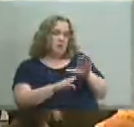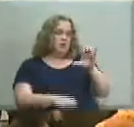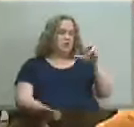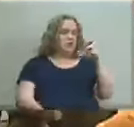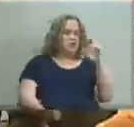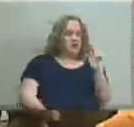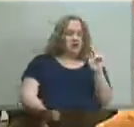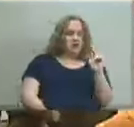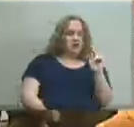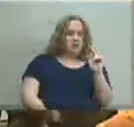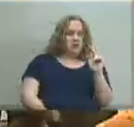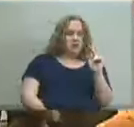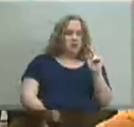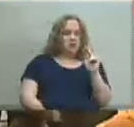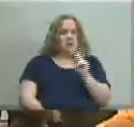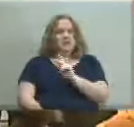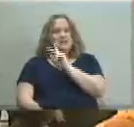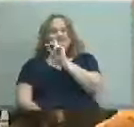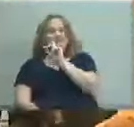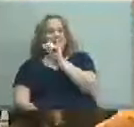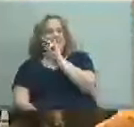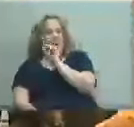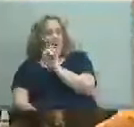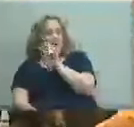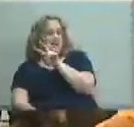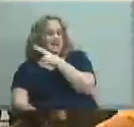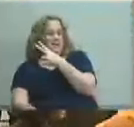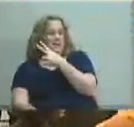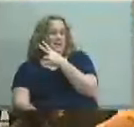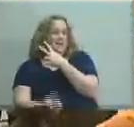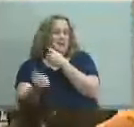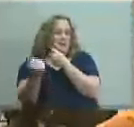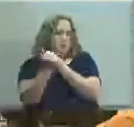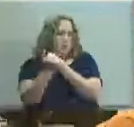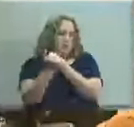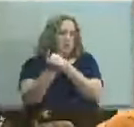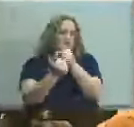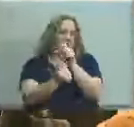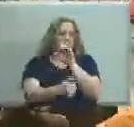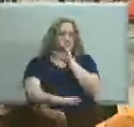diane seconds thank you very much